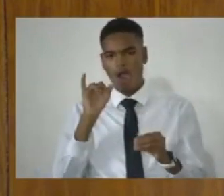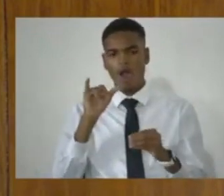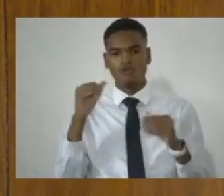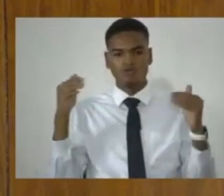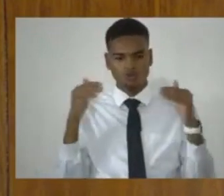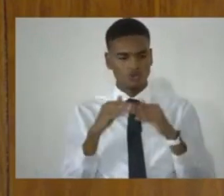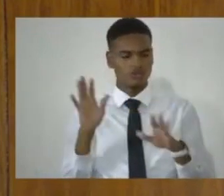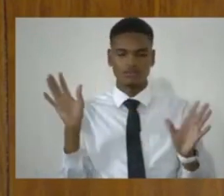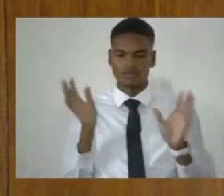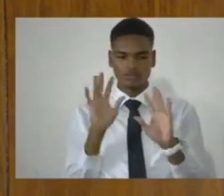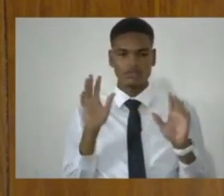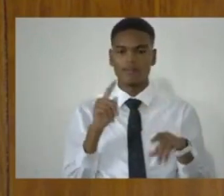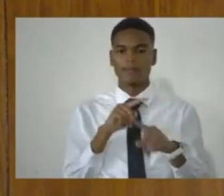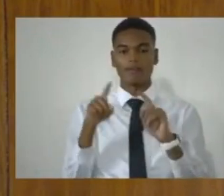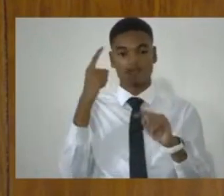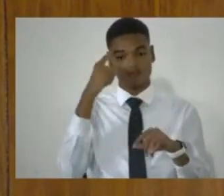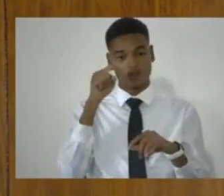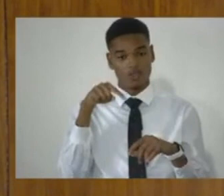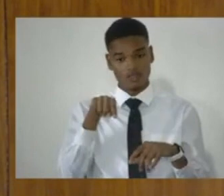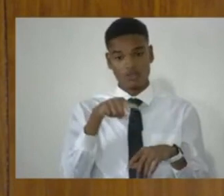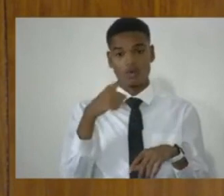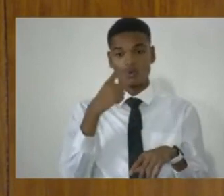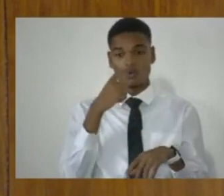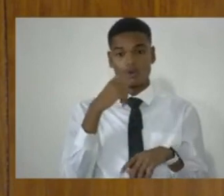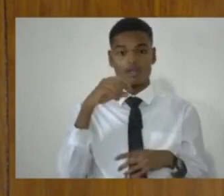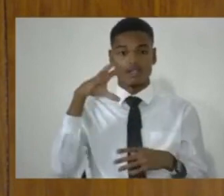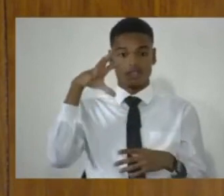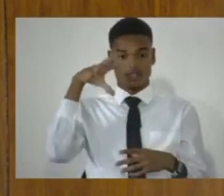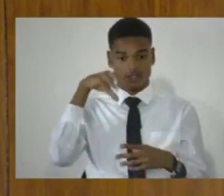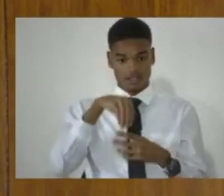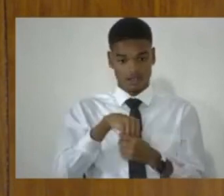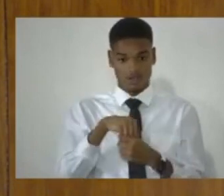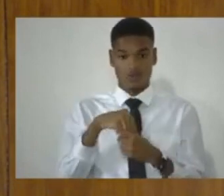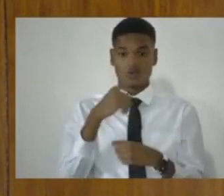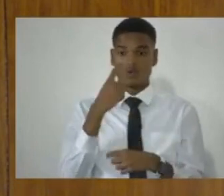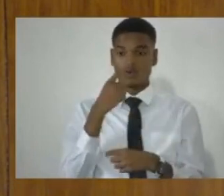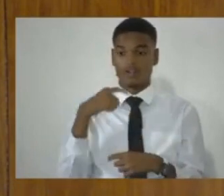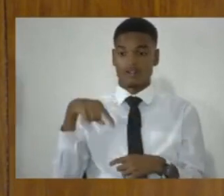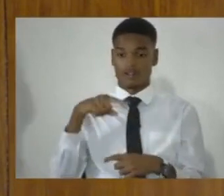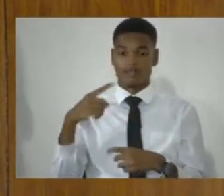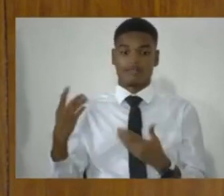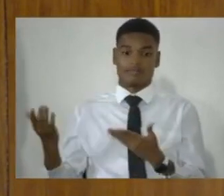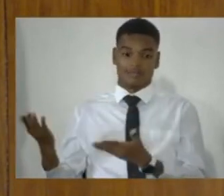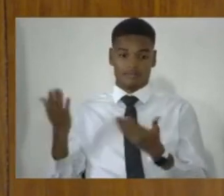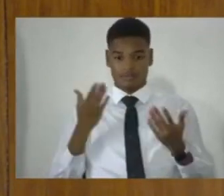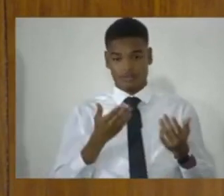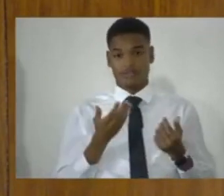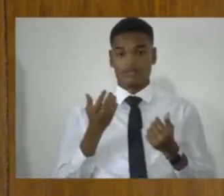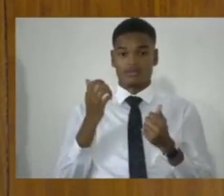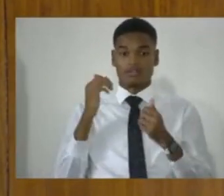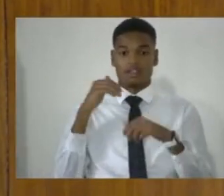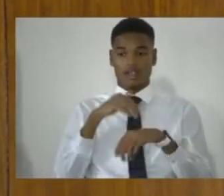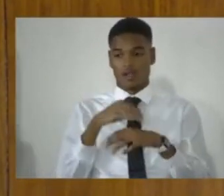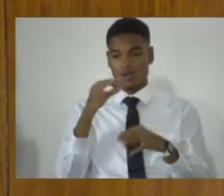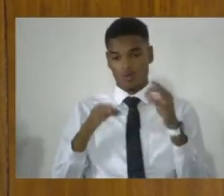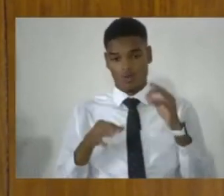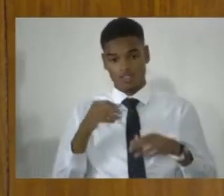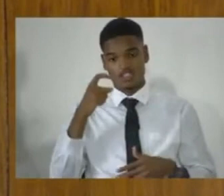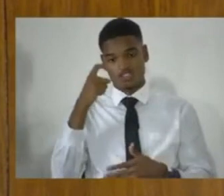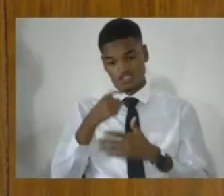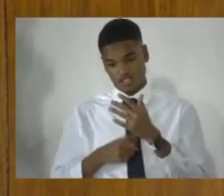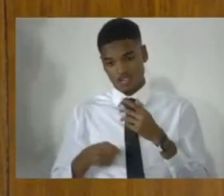or those individuals who are in the dock, who have been brought before the court, charged with a criminal offense or offenses.